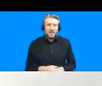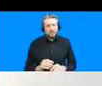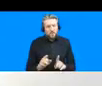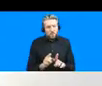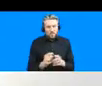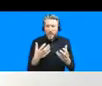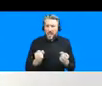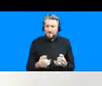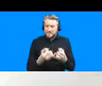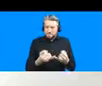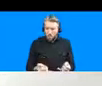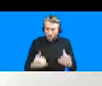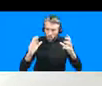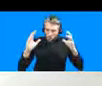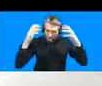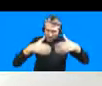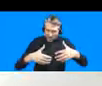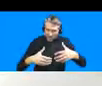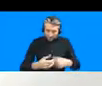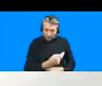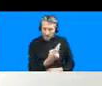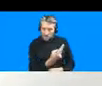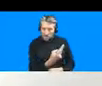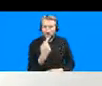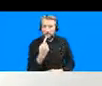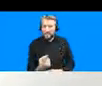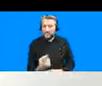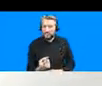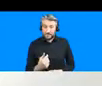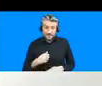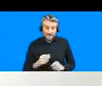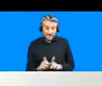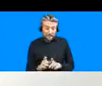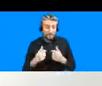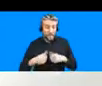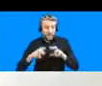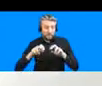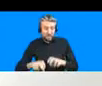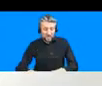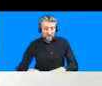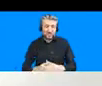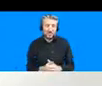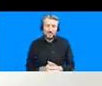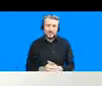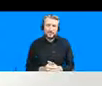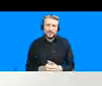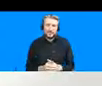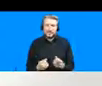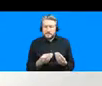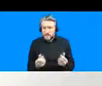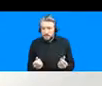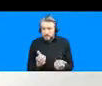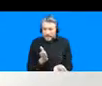have touched upon this because uh and certainly my research highlights as well that the technical interventions to covet often